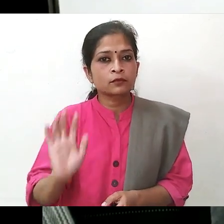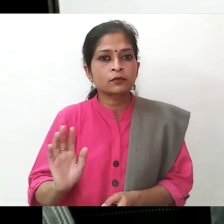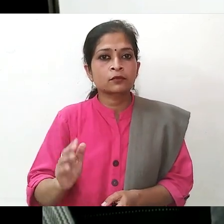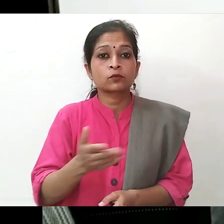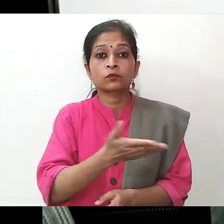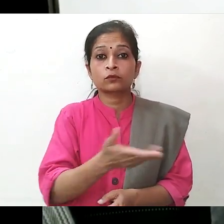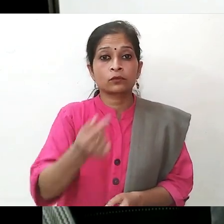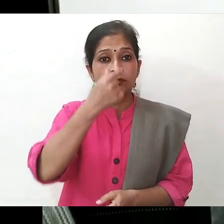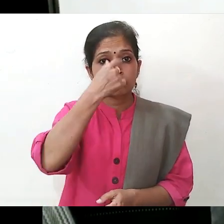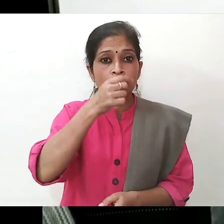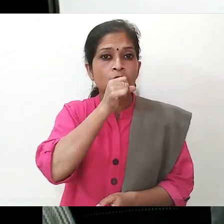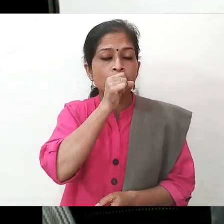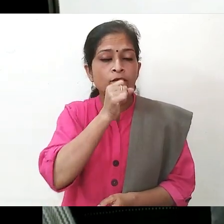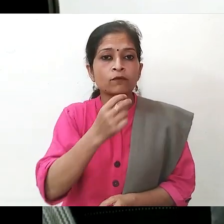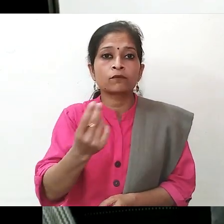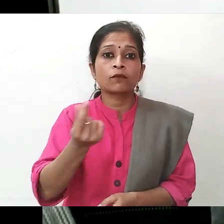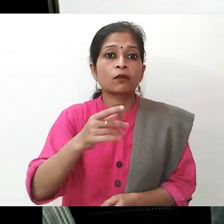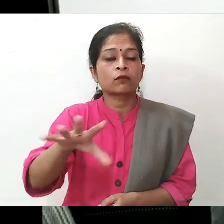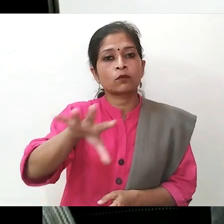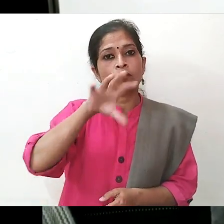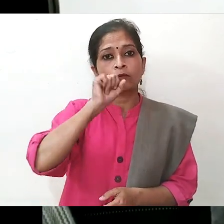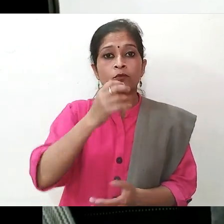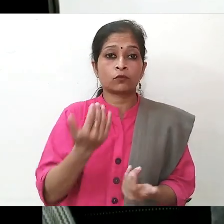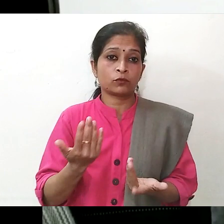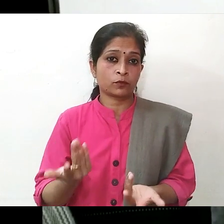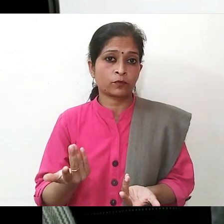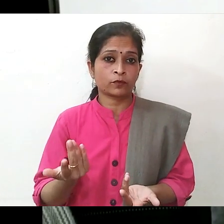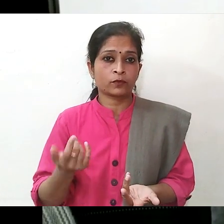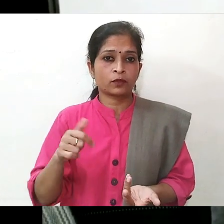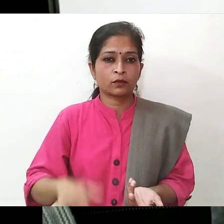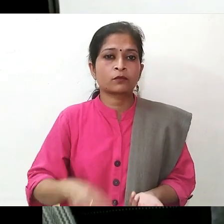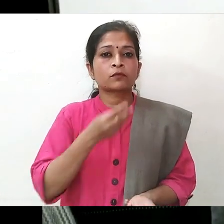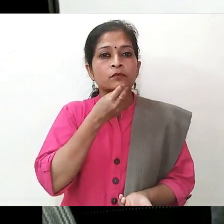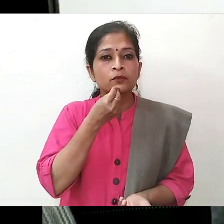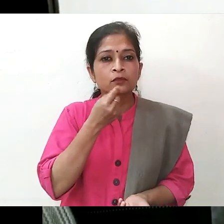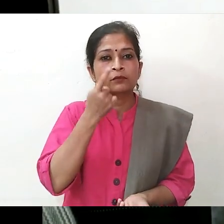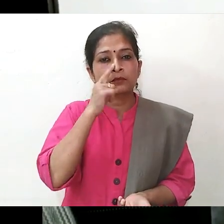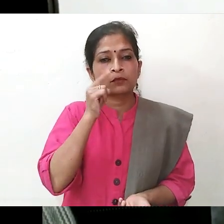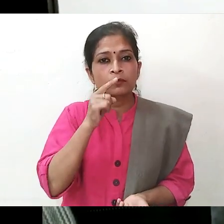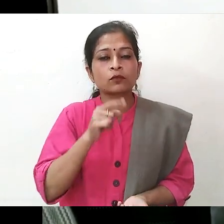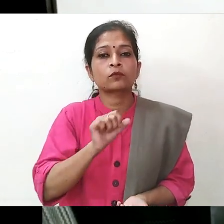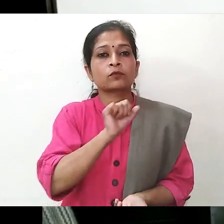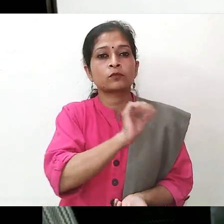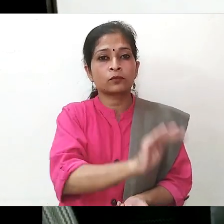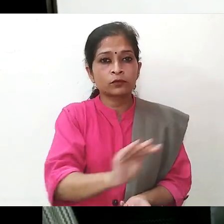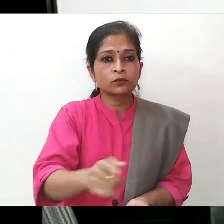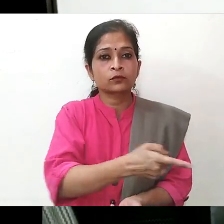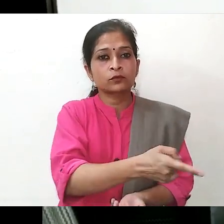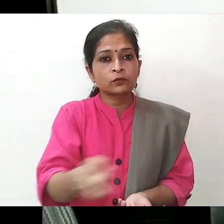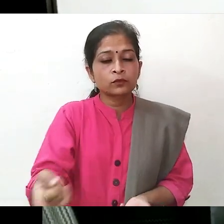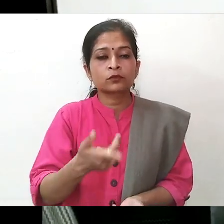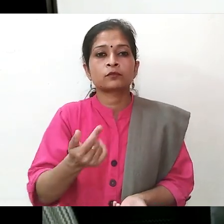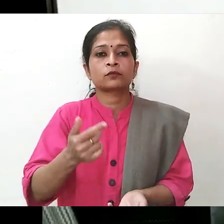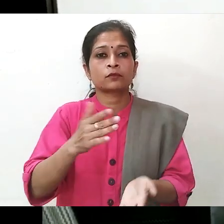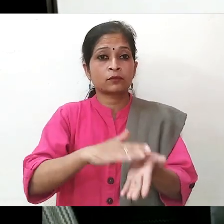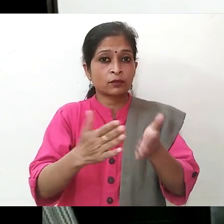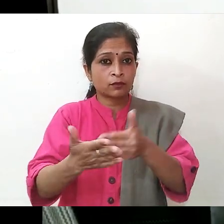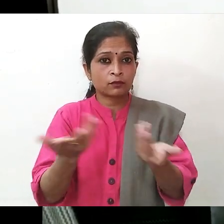cold and calm. I am requesting the parents wash their hands regularly with the warm water.